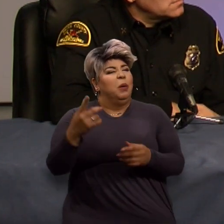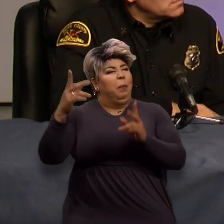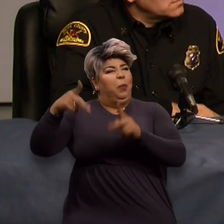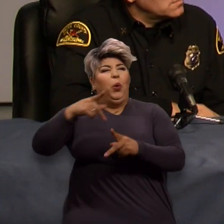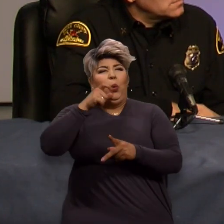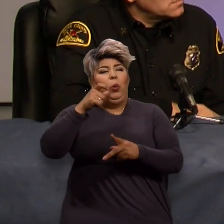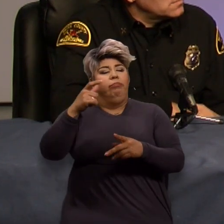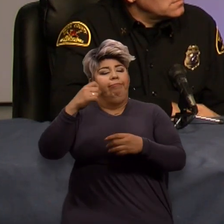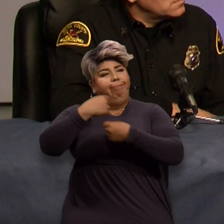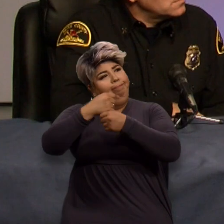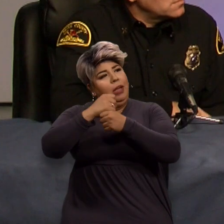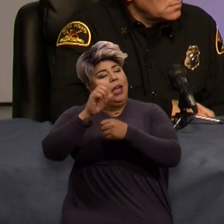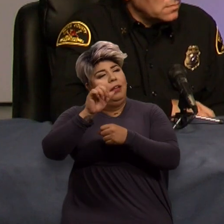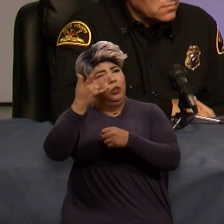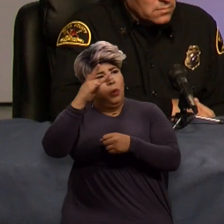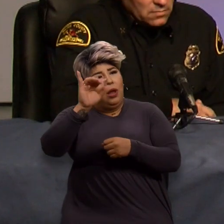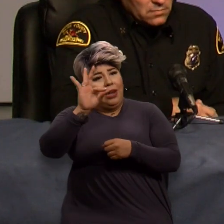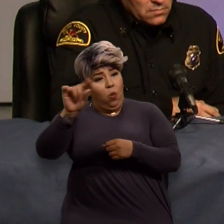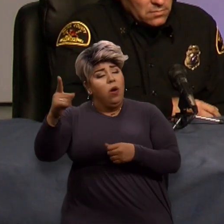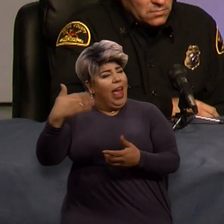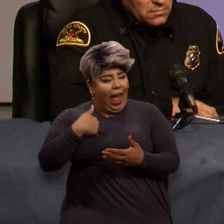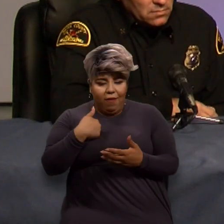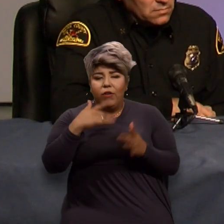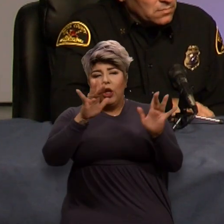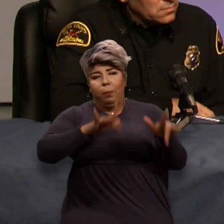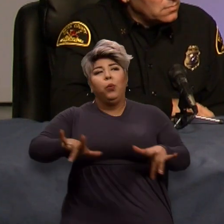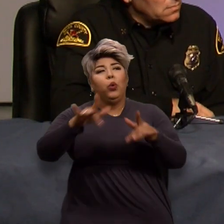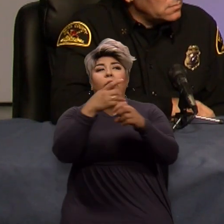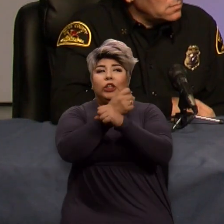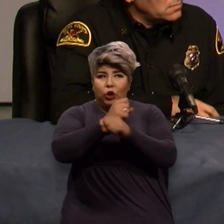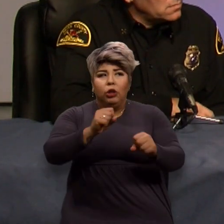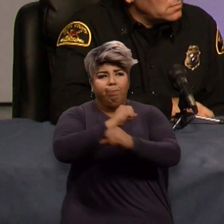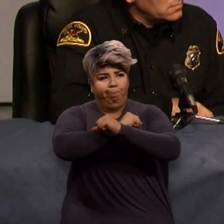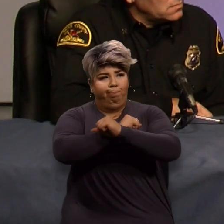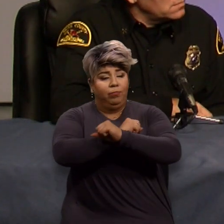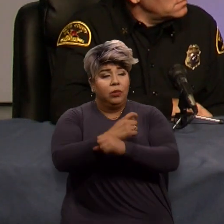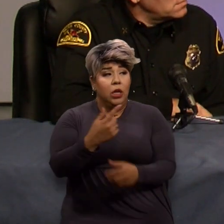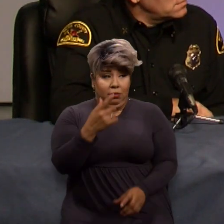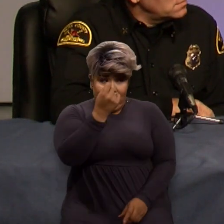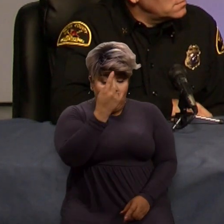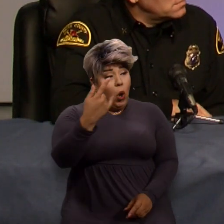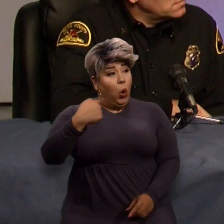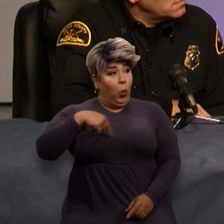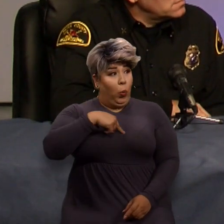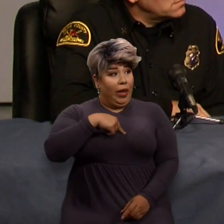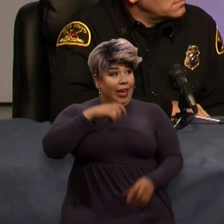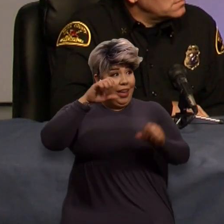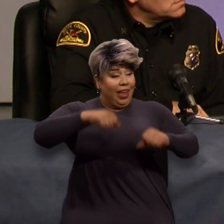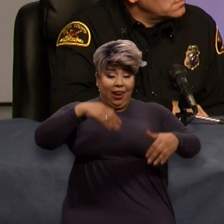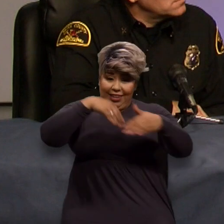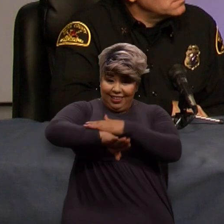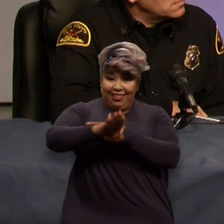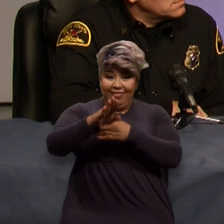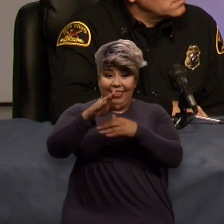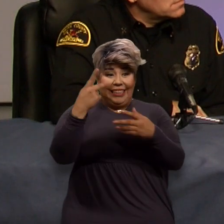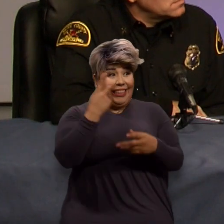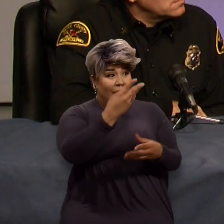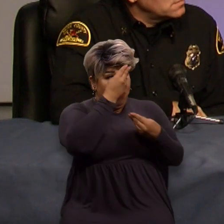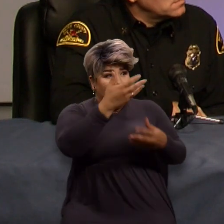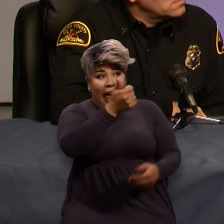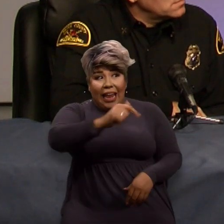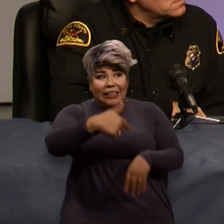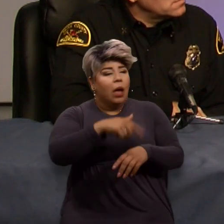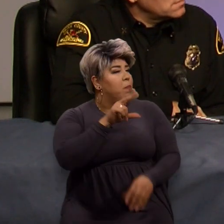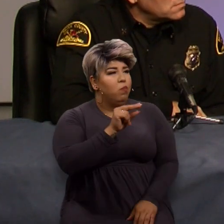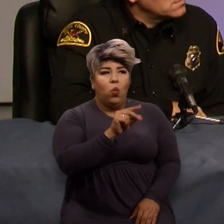911. They have all their computer security in place. And we can only see this information when you dial 911. So we can't go